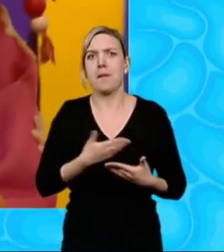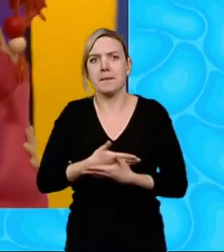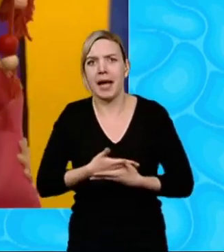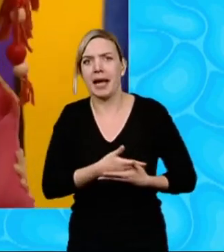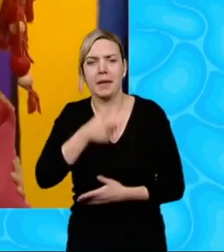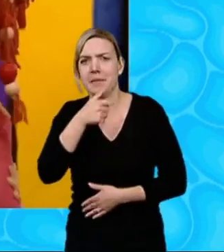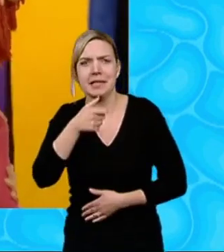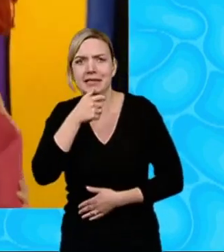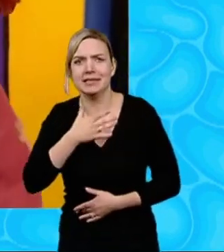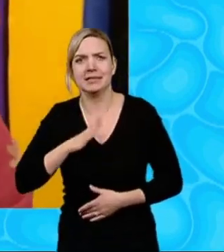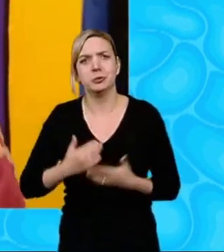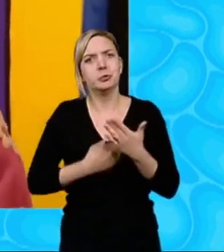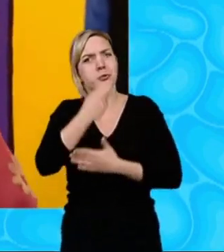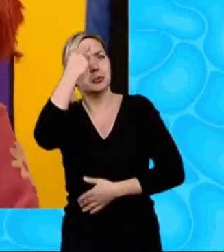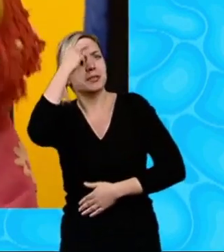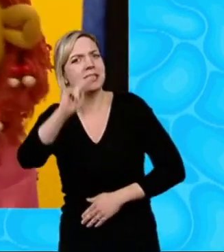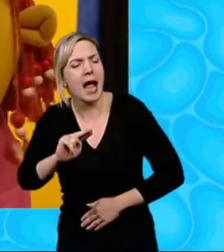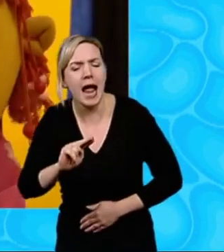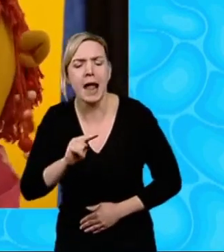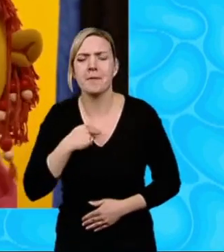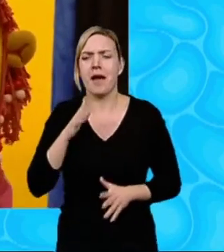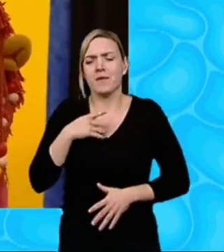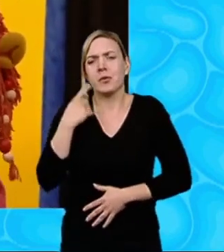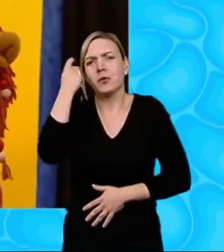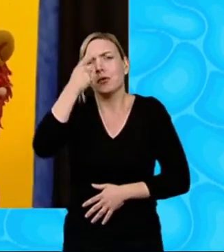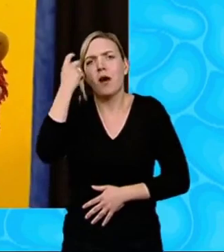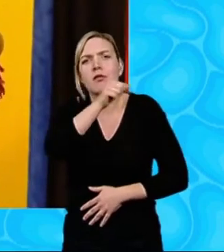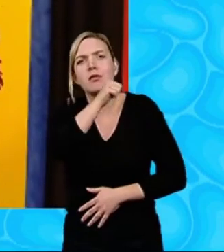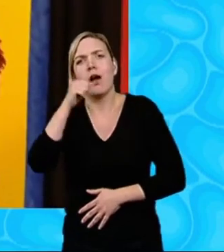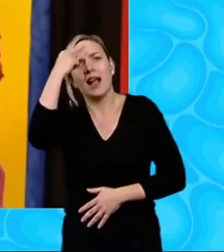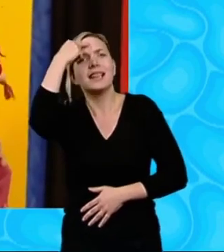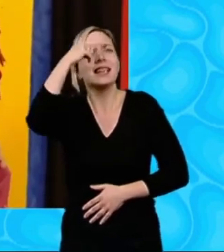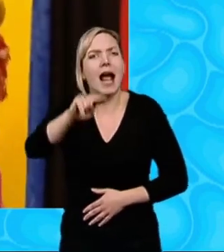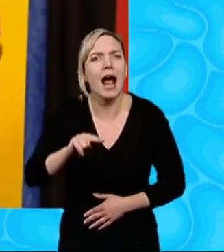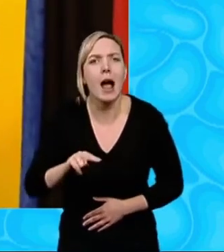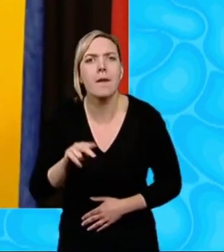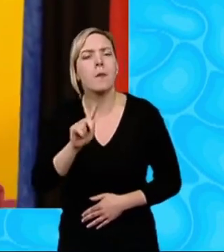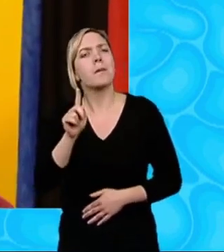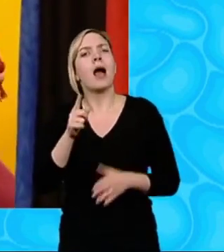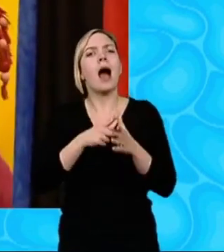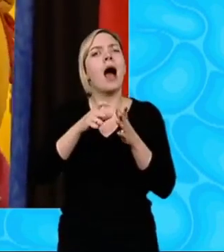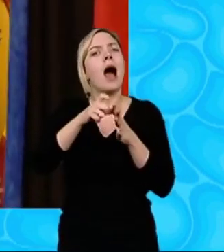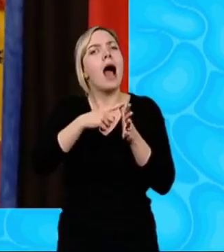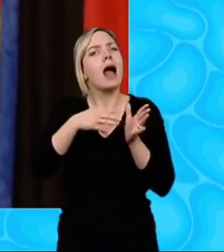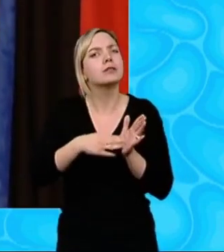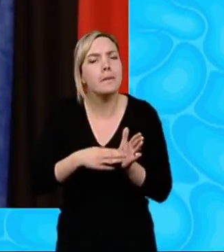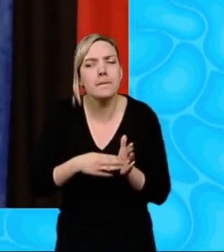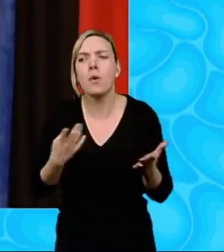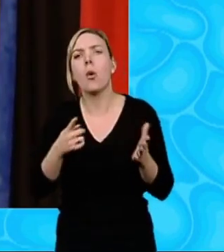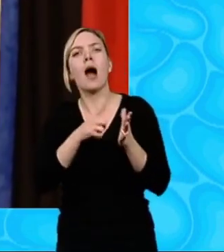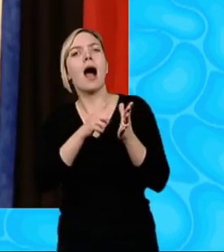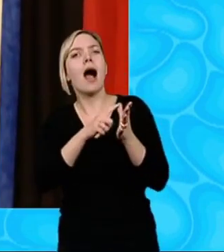time I'm going to think of a nice name for you What about Adam or Aaron